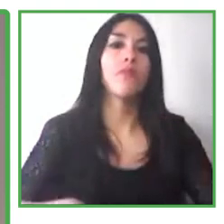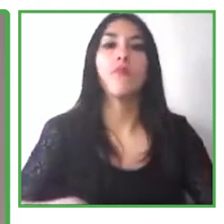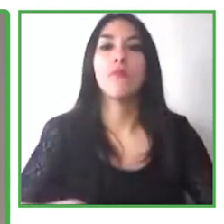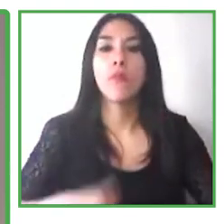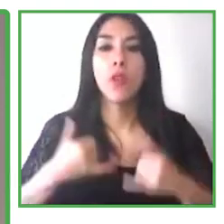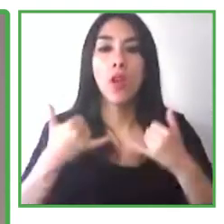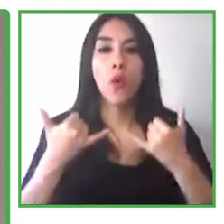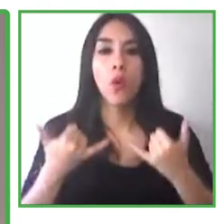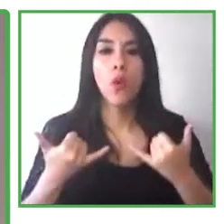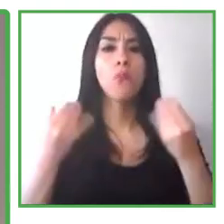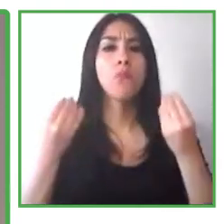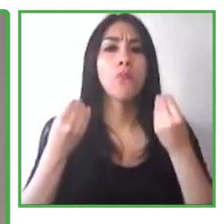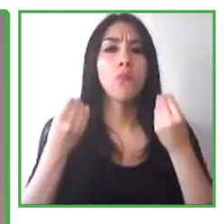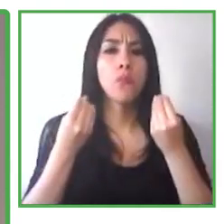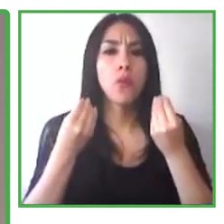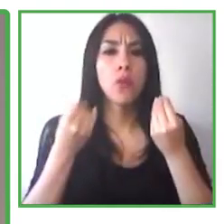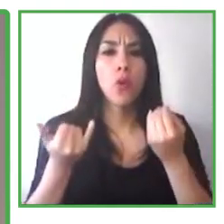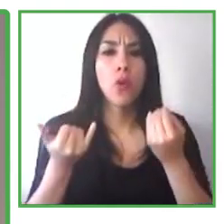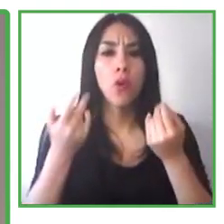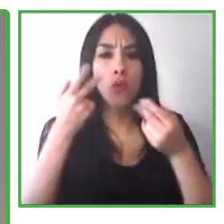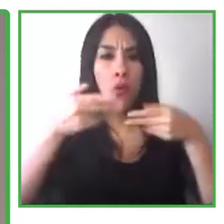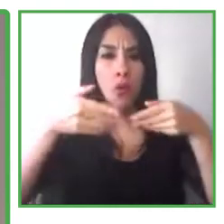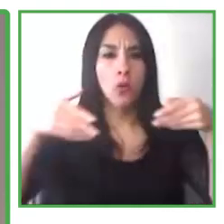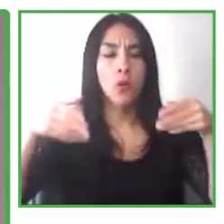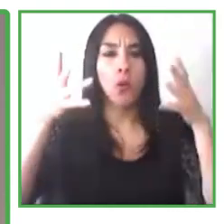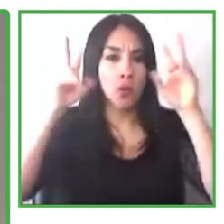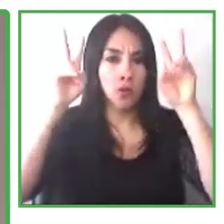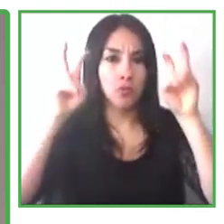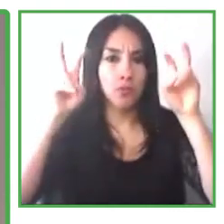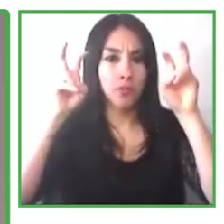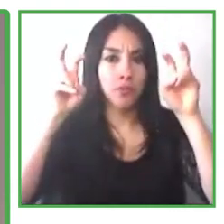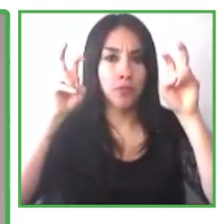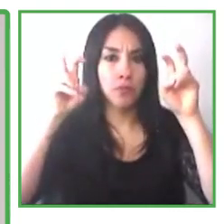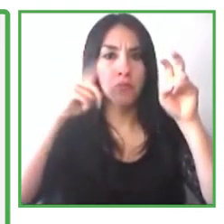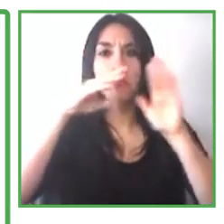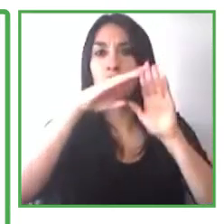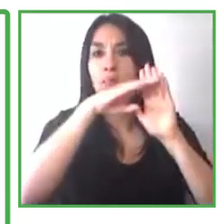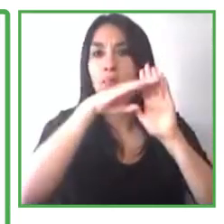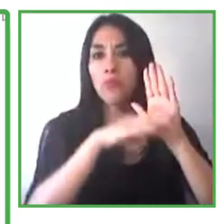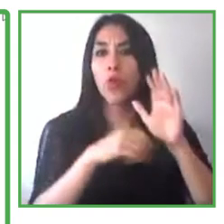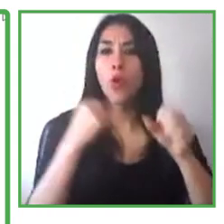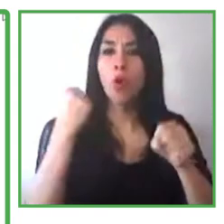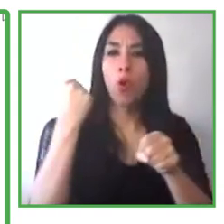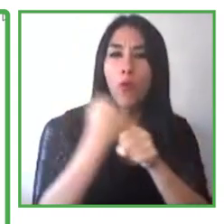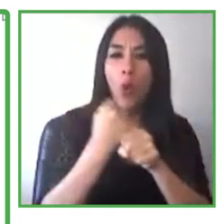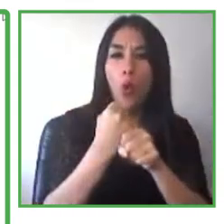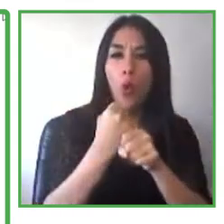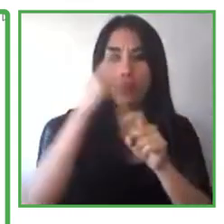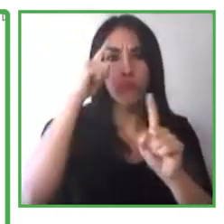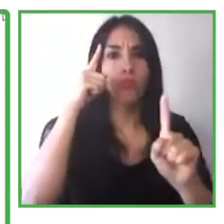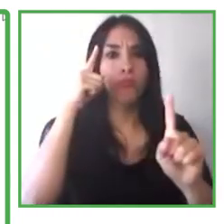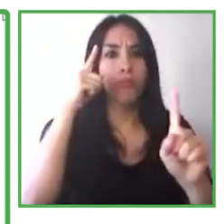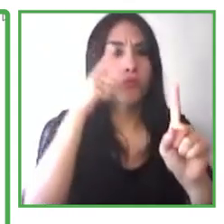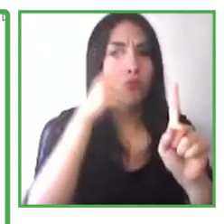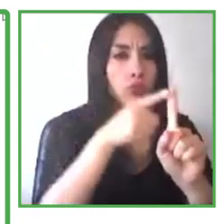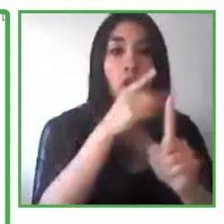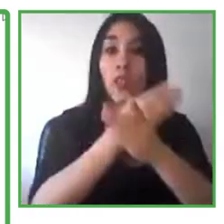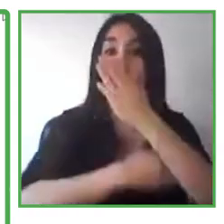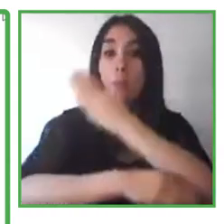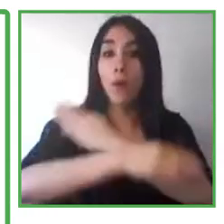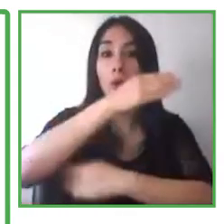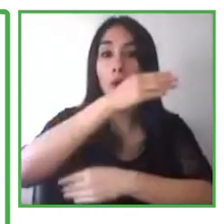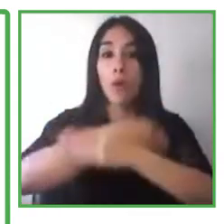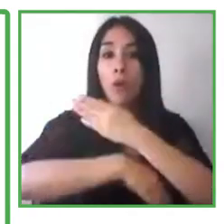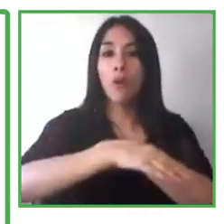employ people with disabilities. So welcome and thanks for coming. My name is Pat Romzek, as I said. I had a